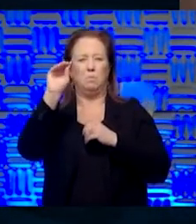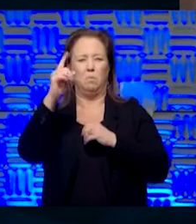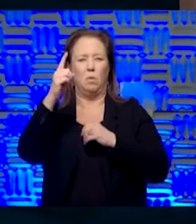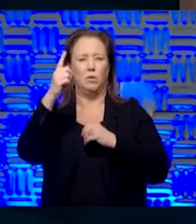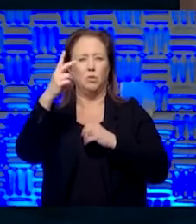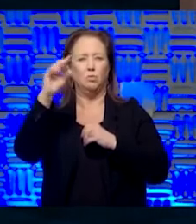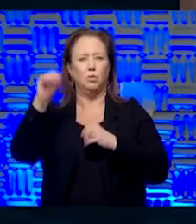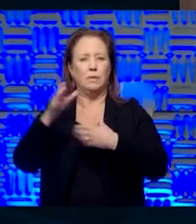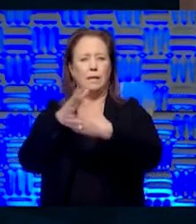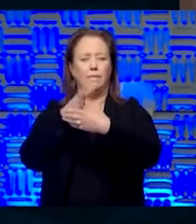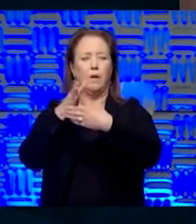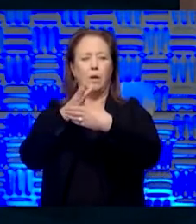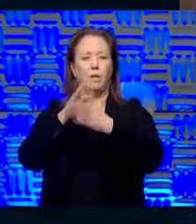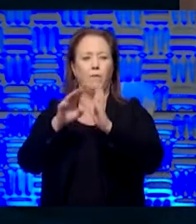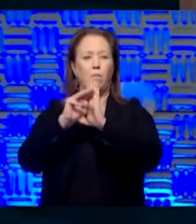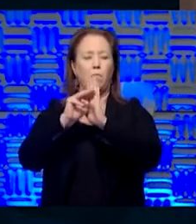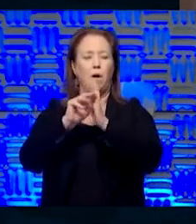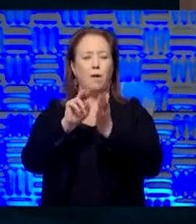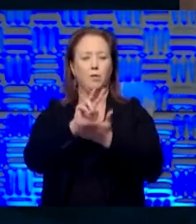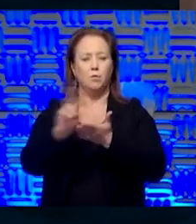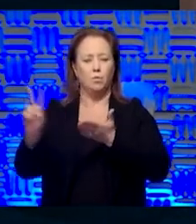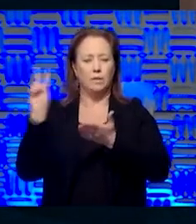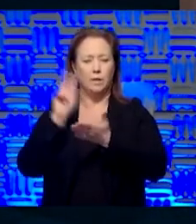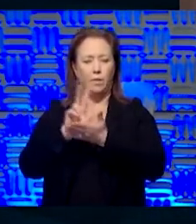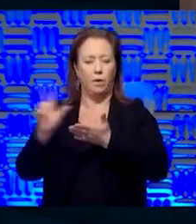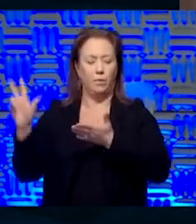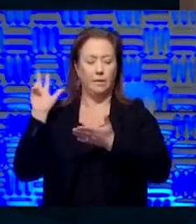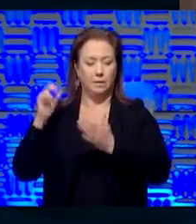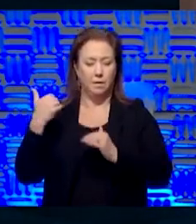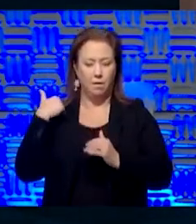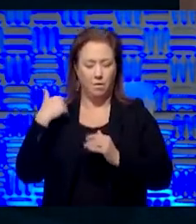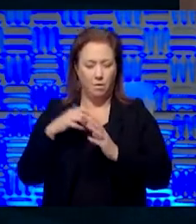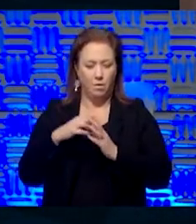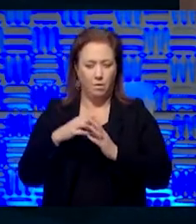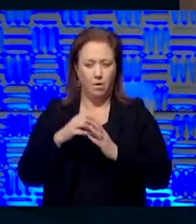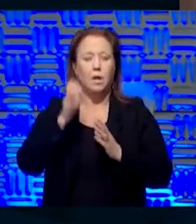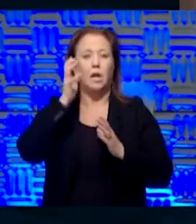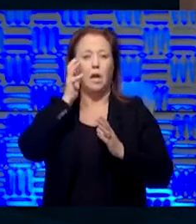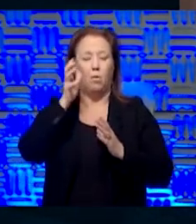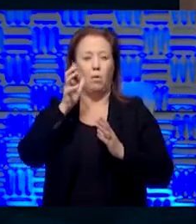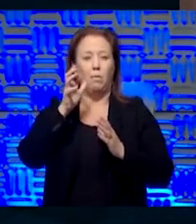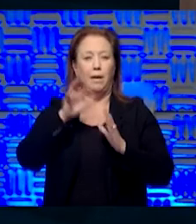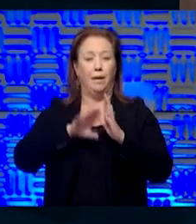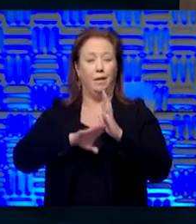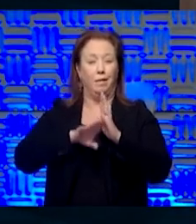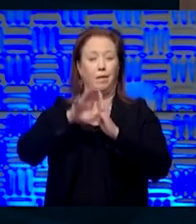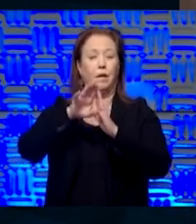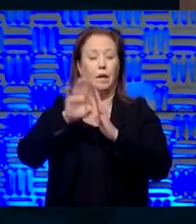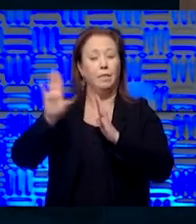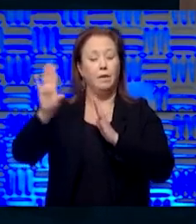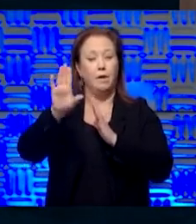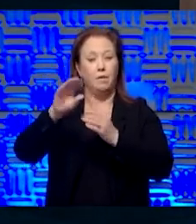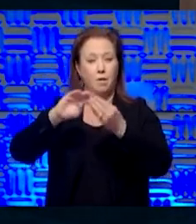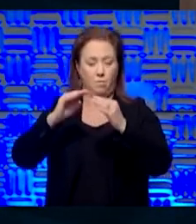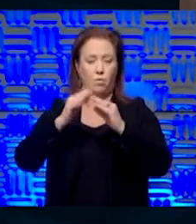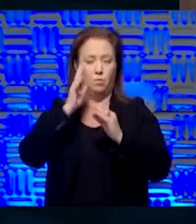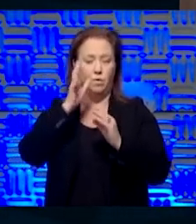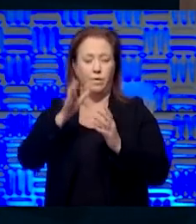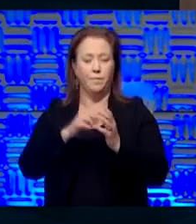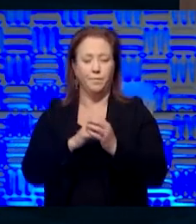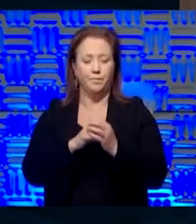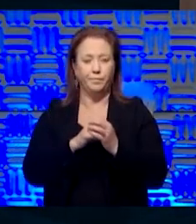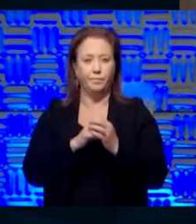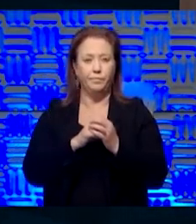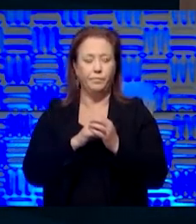of what our original modeling was done two or three weeks ago. Uh, so it will be an uptick from there, of course. Um, and then, um,